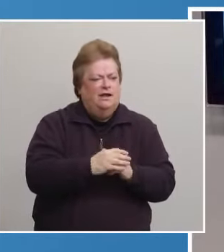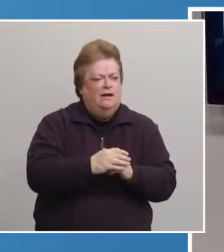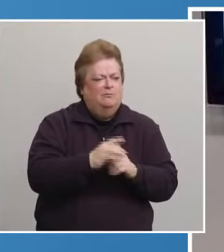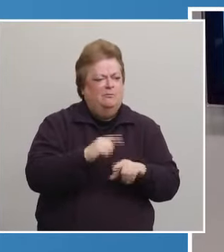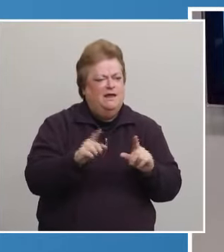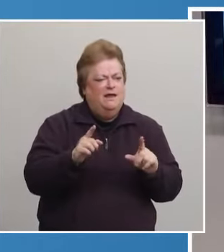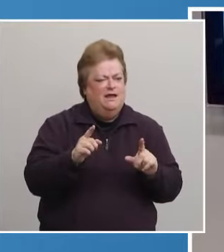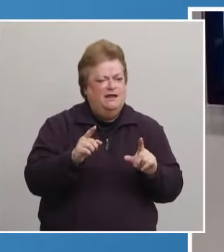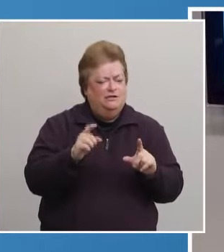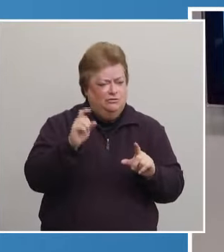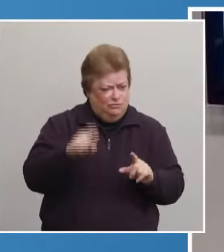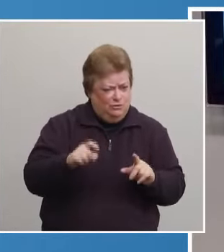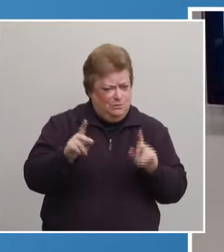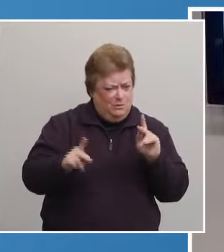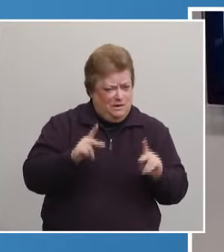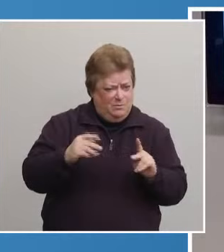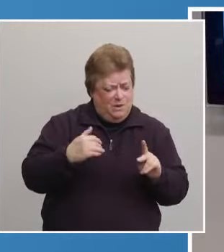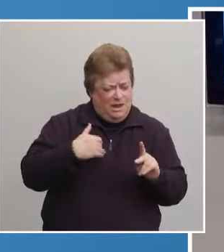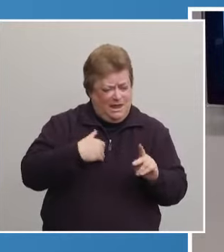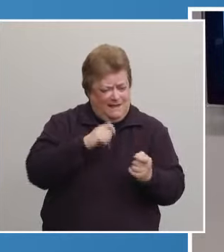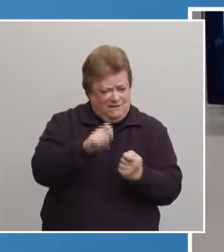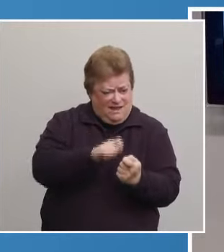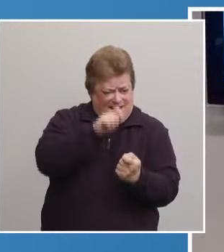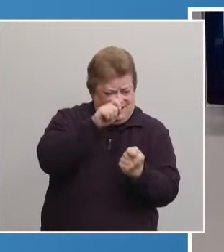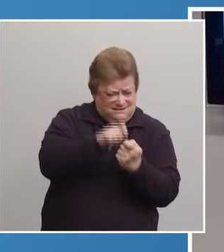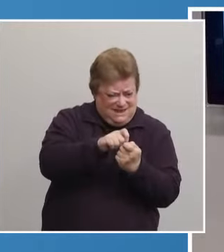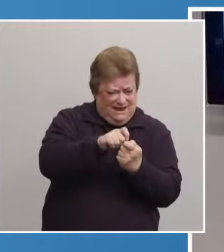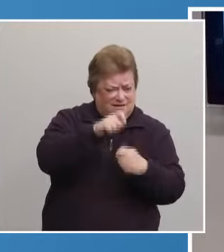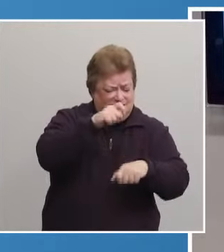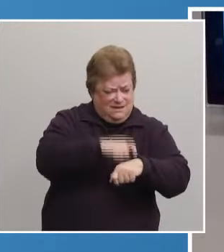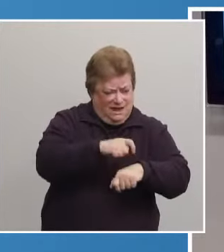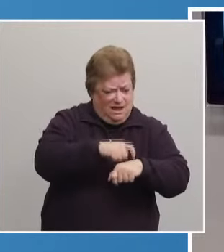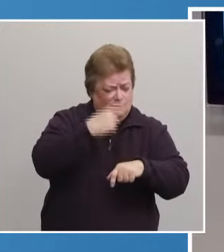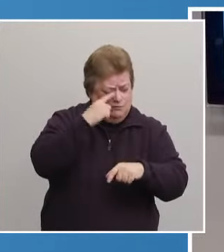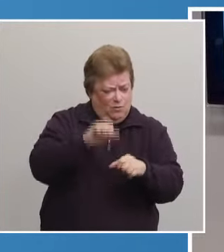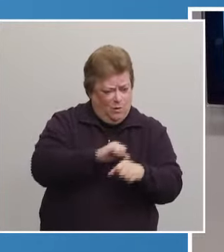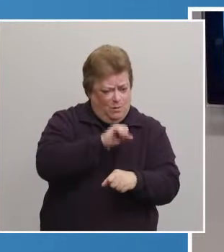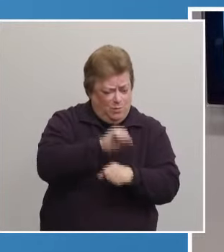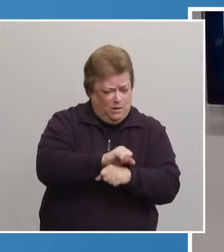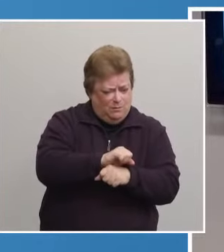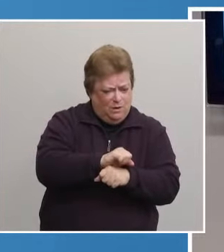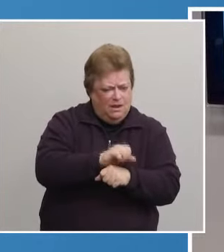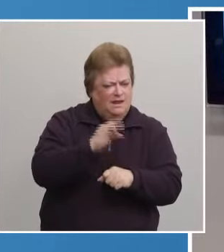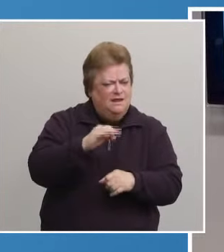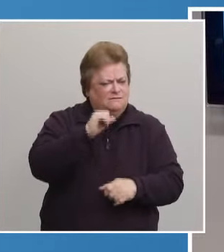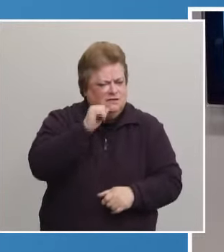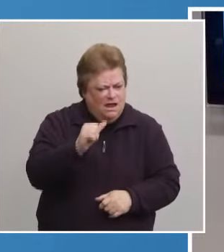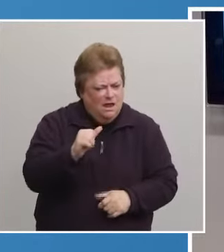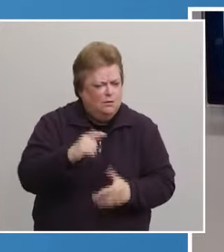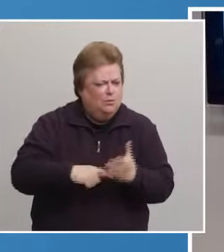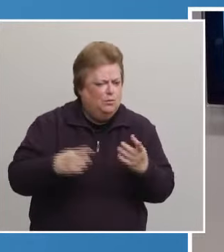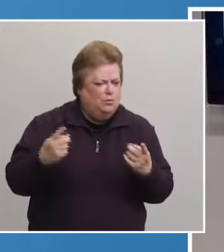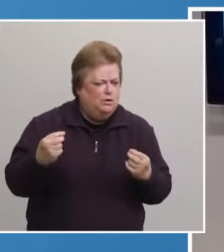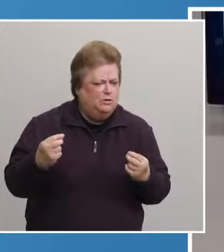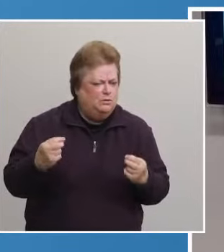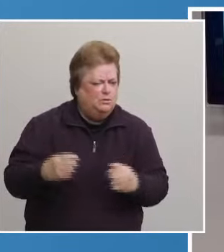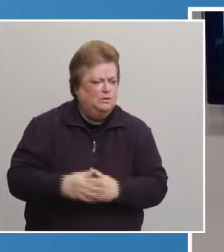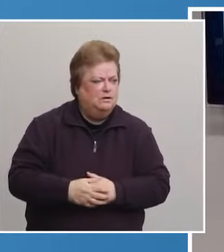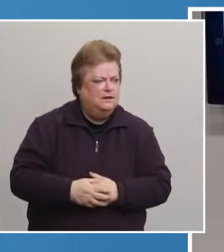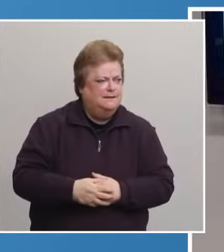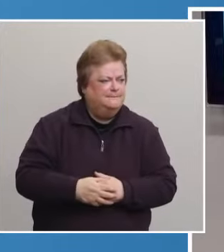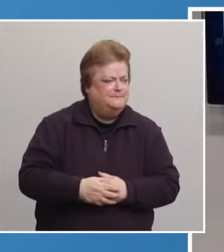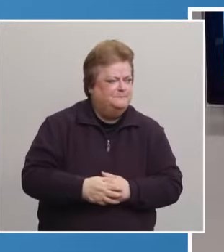But should people have an exact appointment time? And if not, what should they do? Well, I